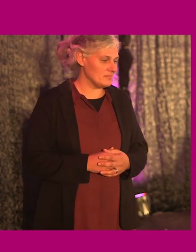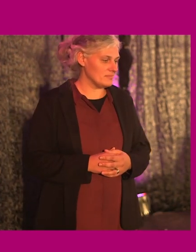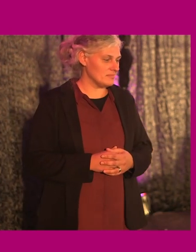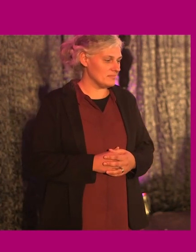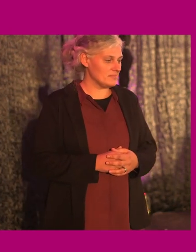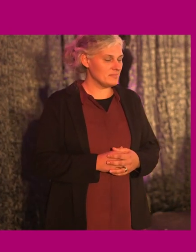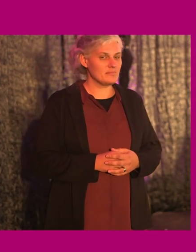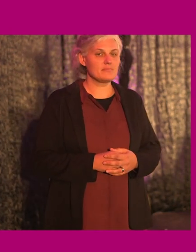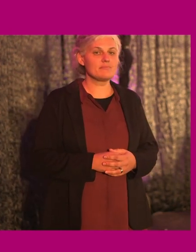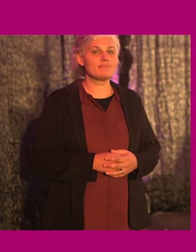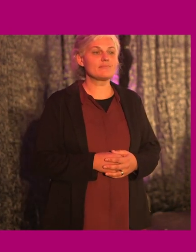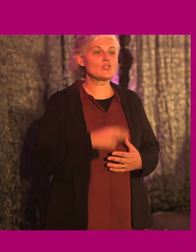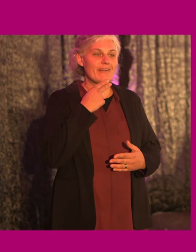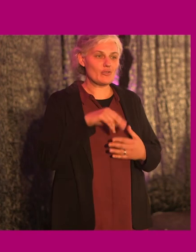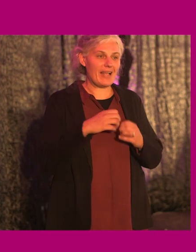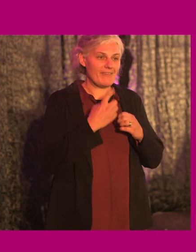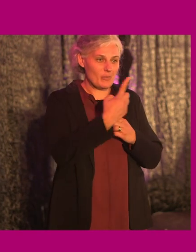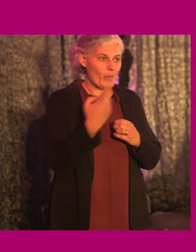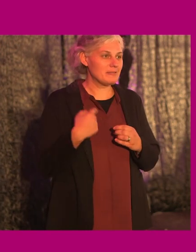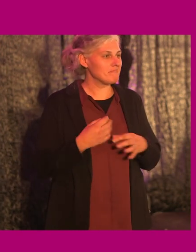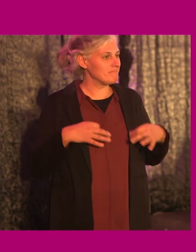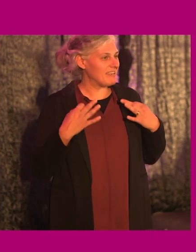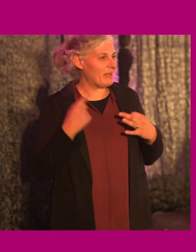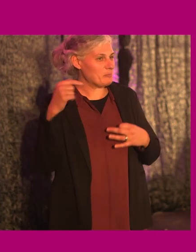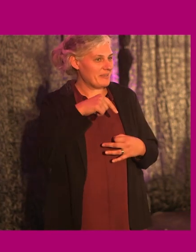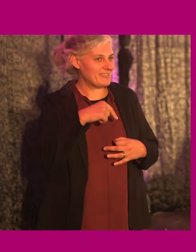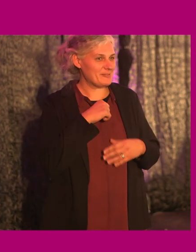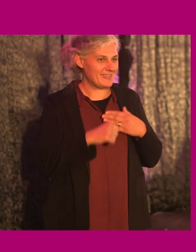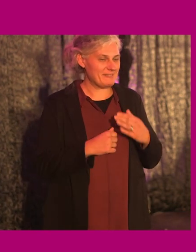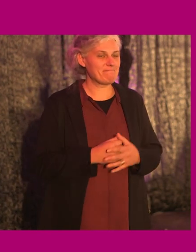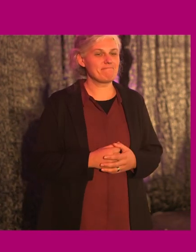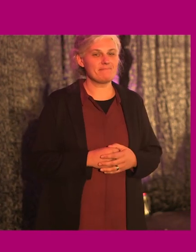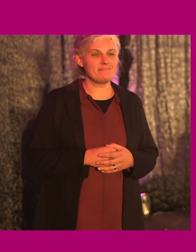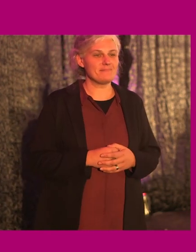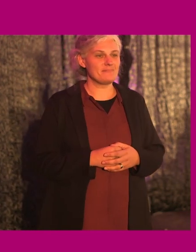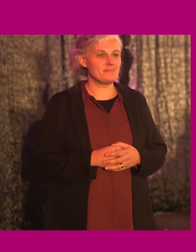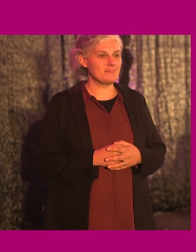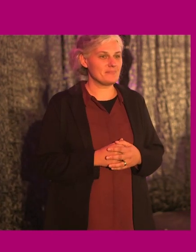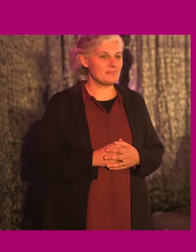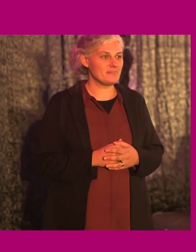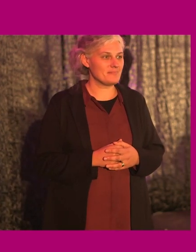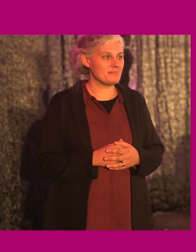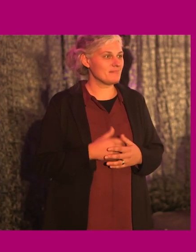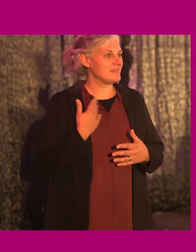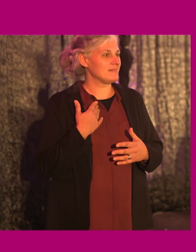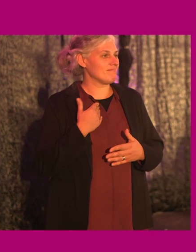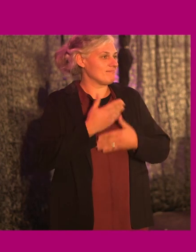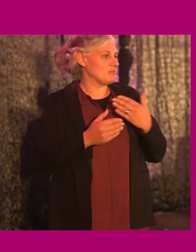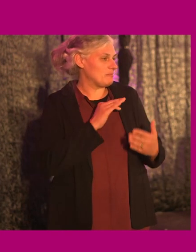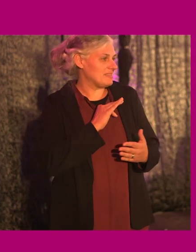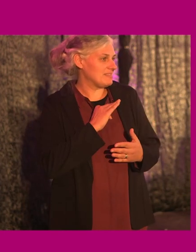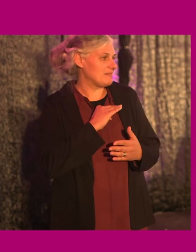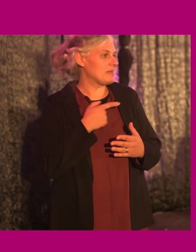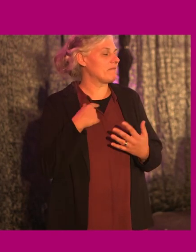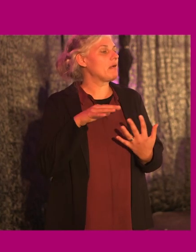Okay. So good afternoon, everybody. I'm really delighted to be here. I'm a, I'll describe myself as well. So I'm another